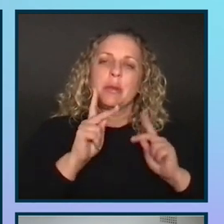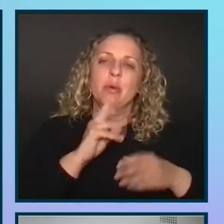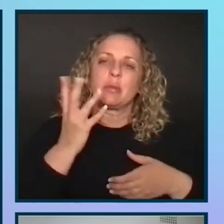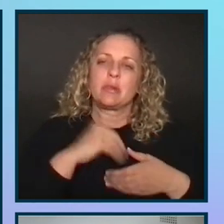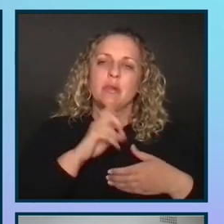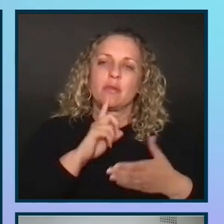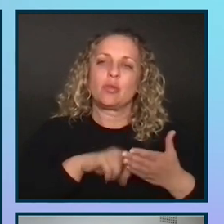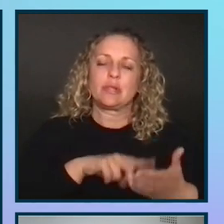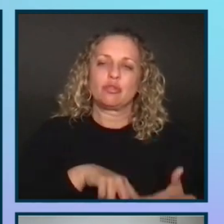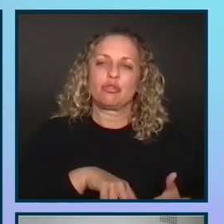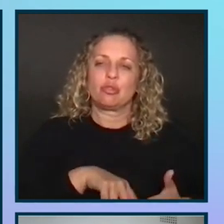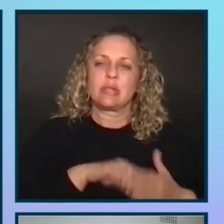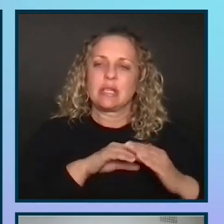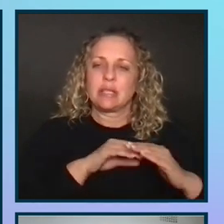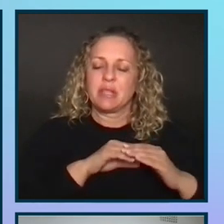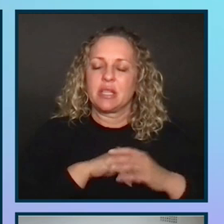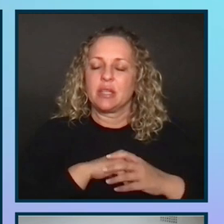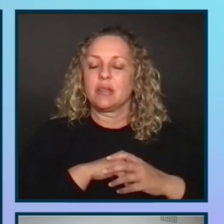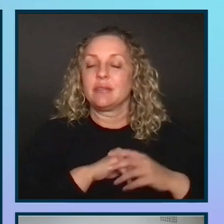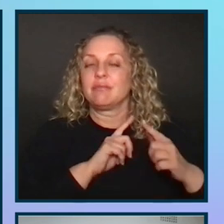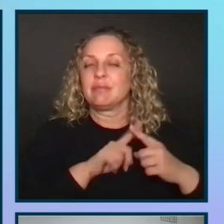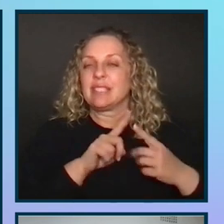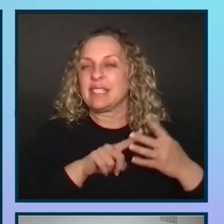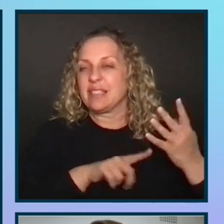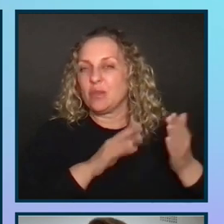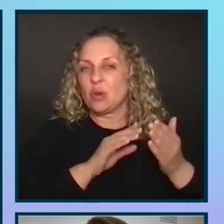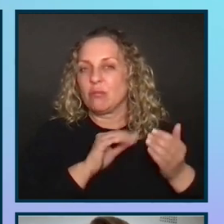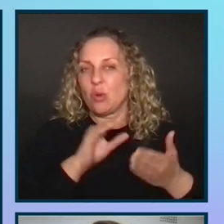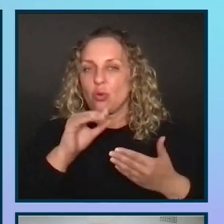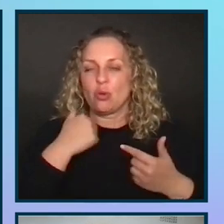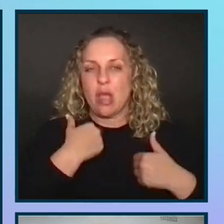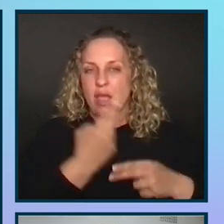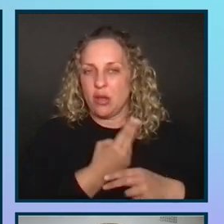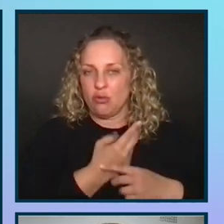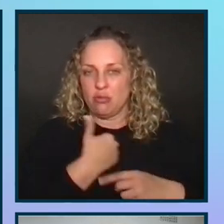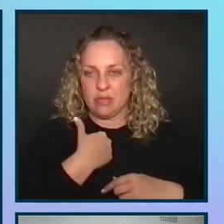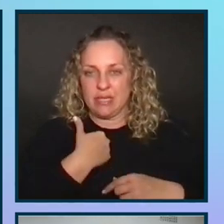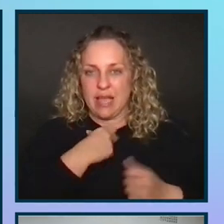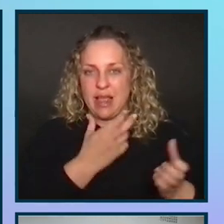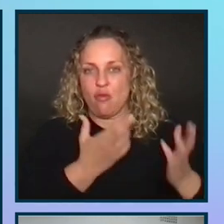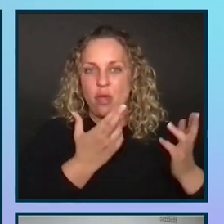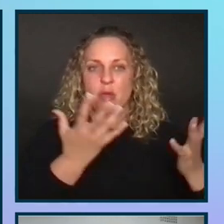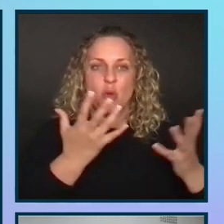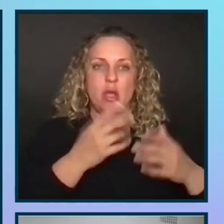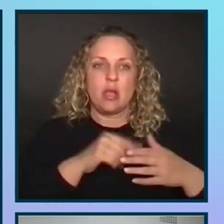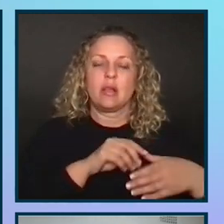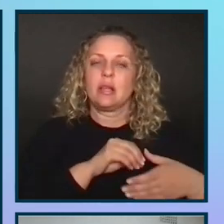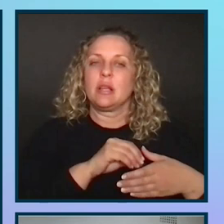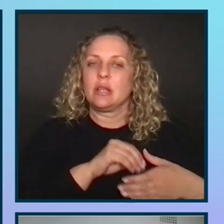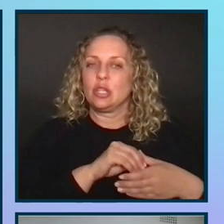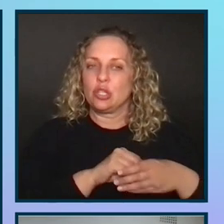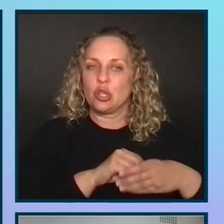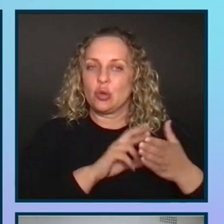research? There's lots of different ways. But some of the methods that I have used, and that I recommend are you can build an